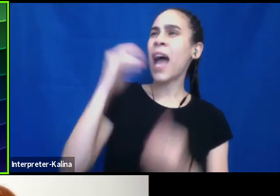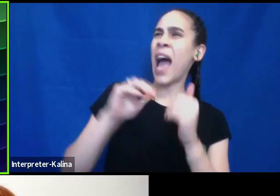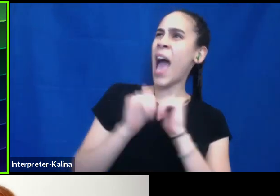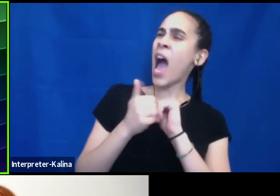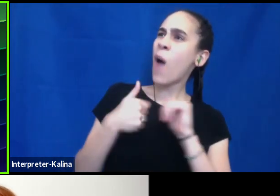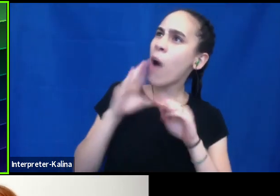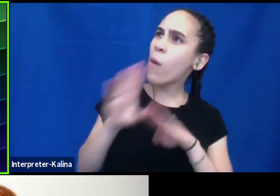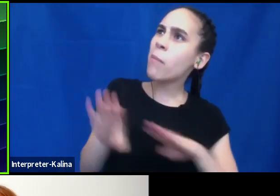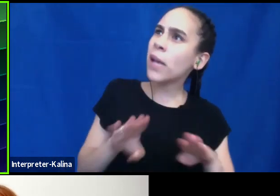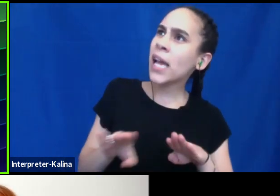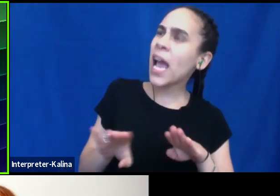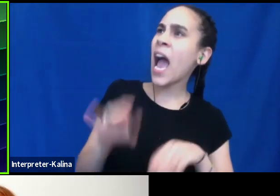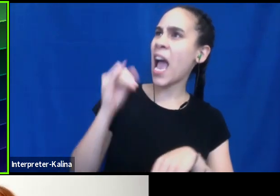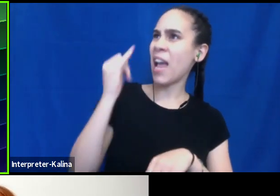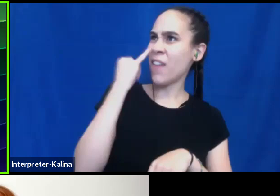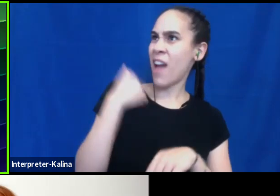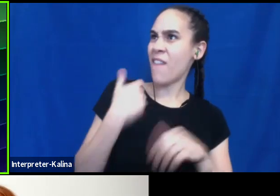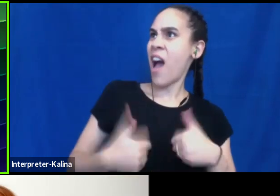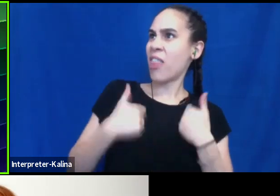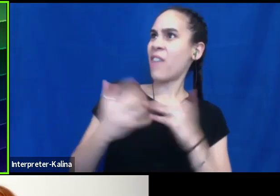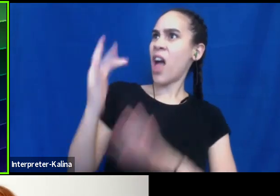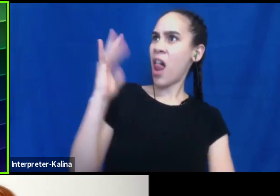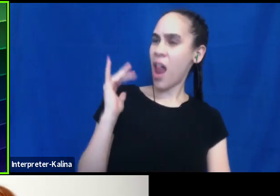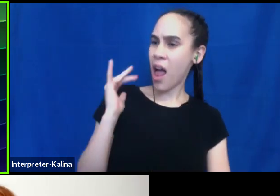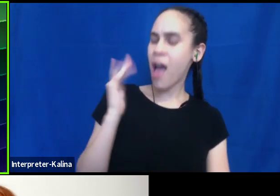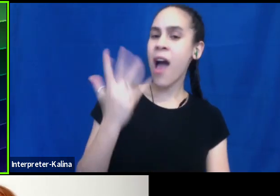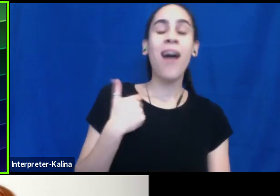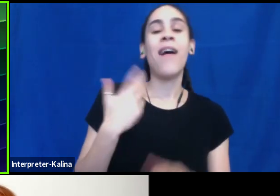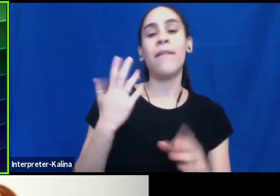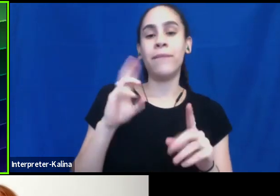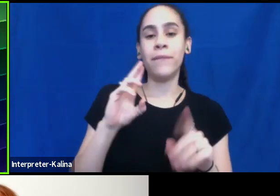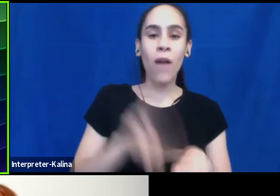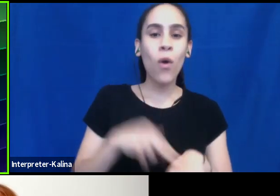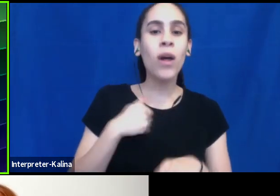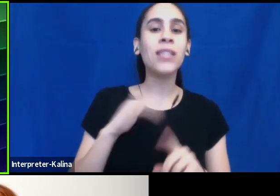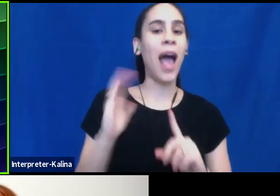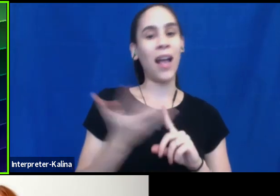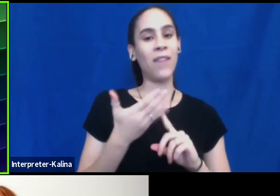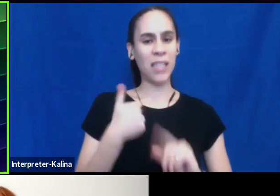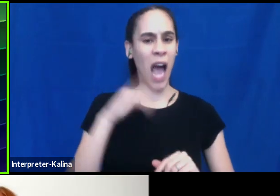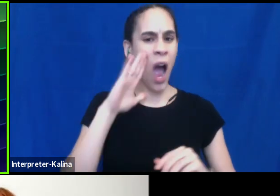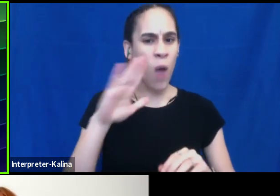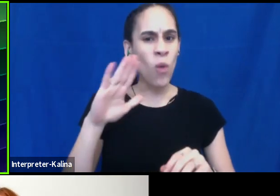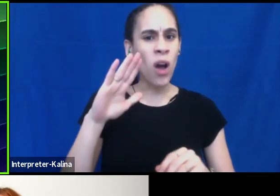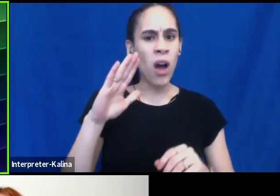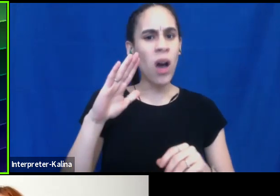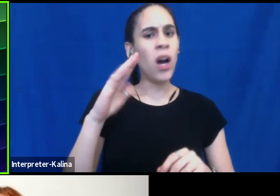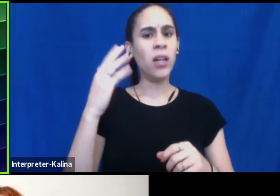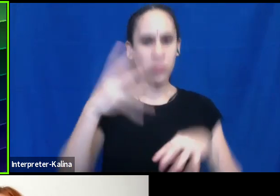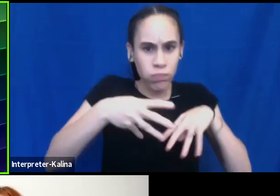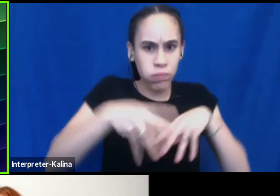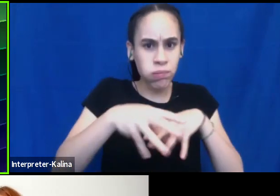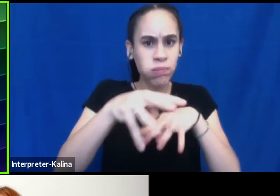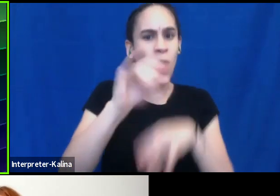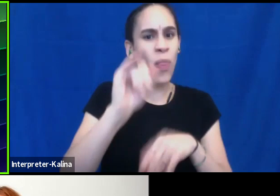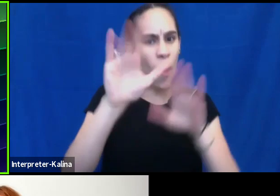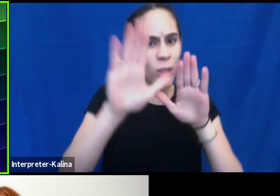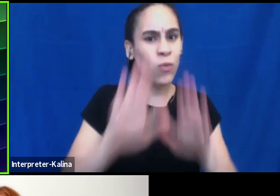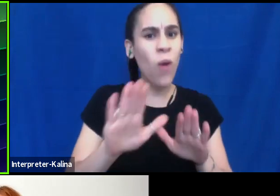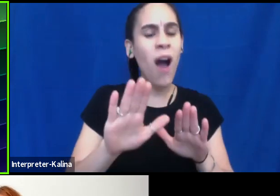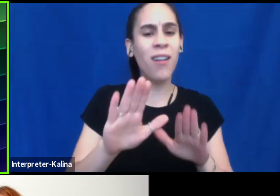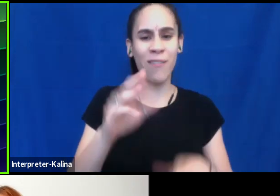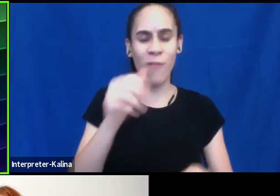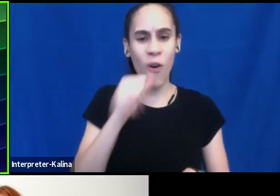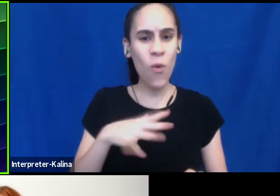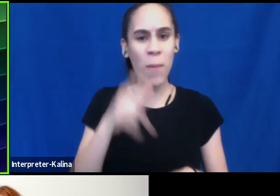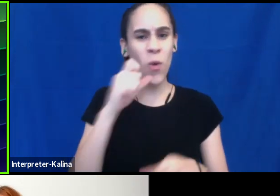behaved if I had lived back then? And I, of course, had convinced myself that I would have been very active marching alongside all those wonderful women who fought for my right to